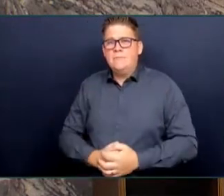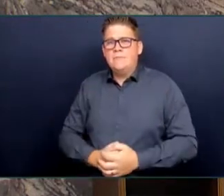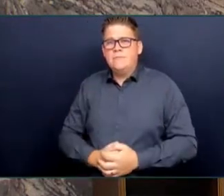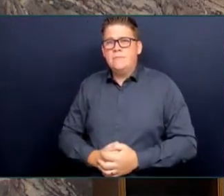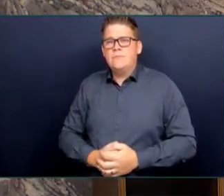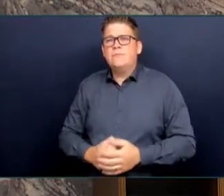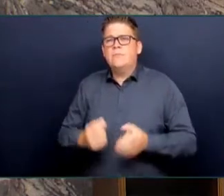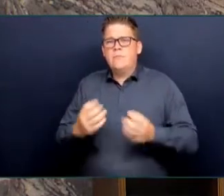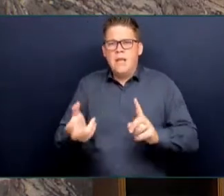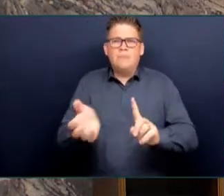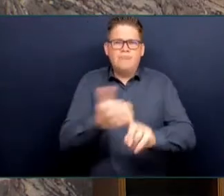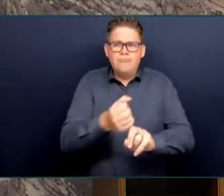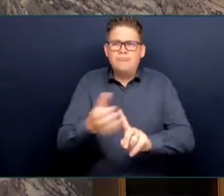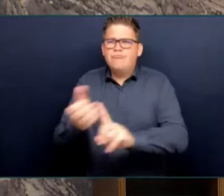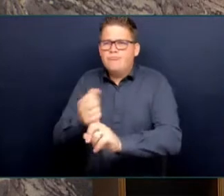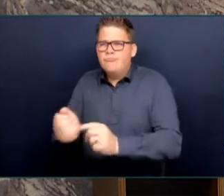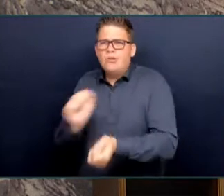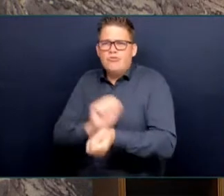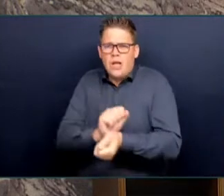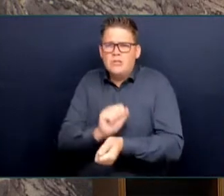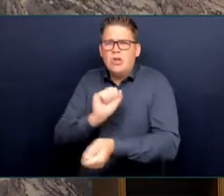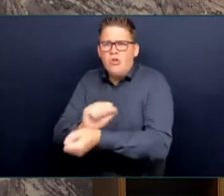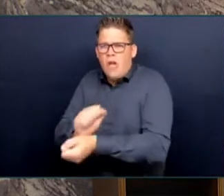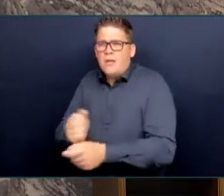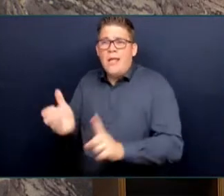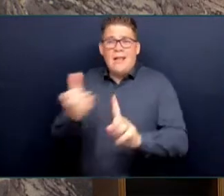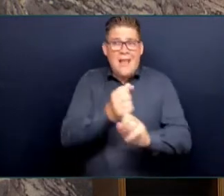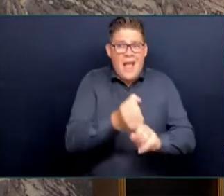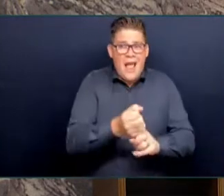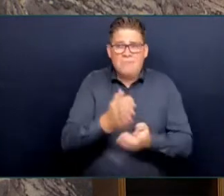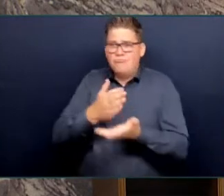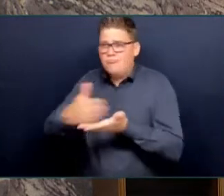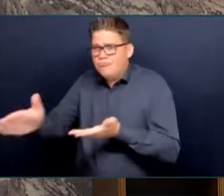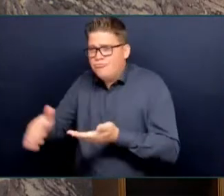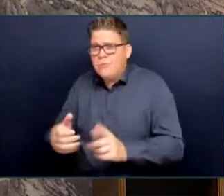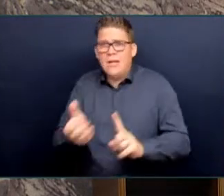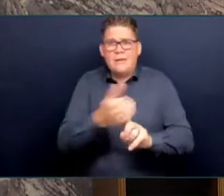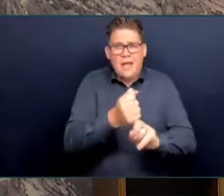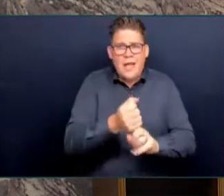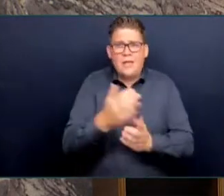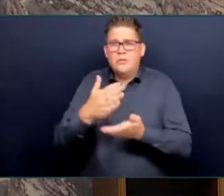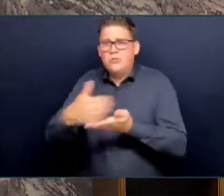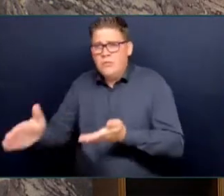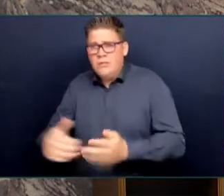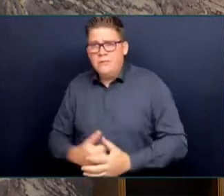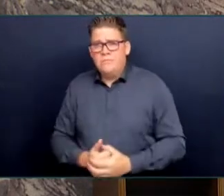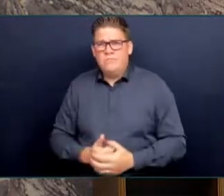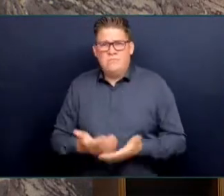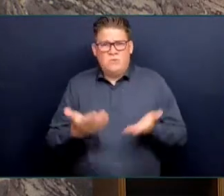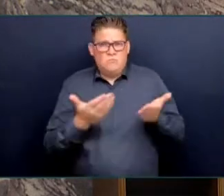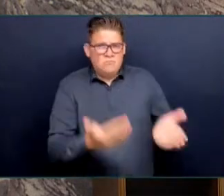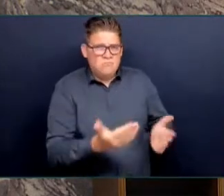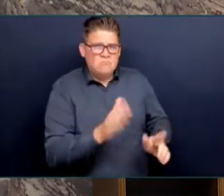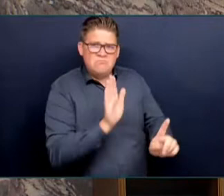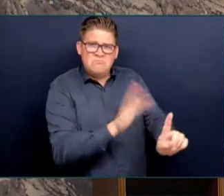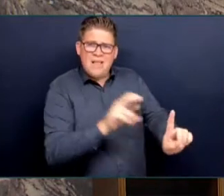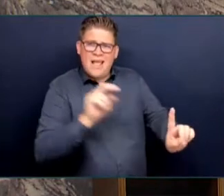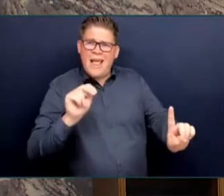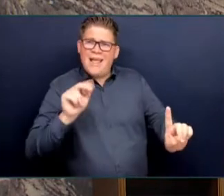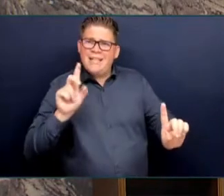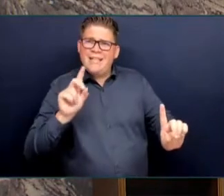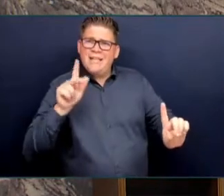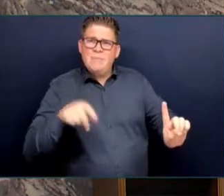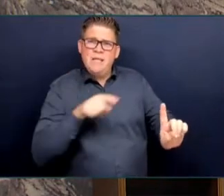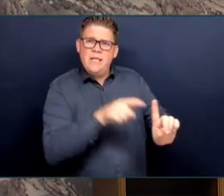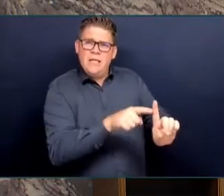Simple question to the Attorney General, when will the NDP keep making people safe the number one priority and end